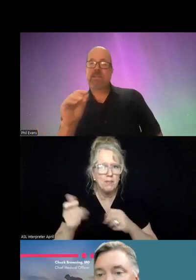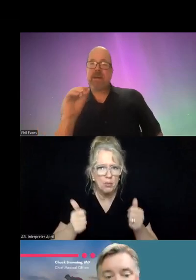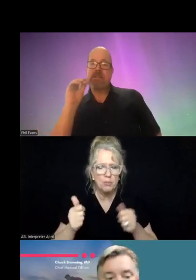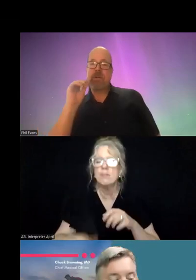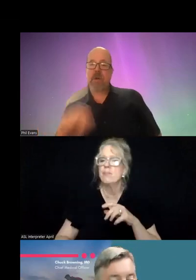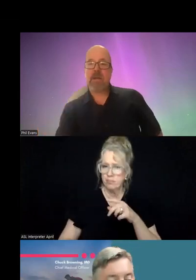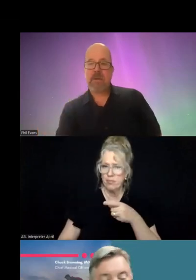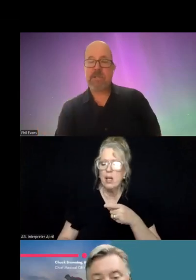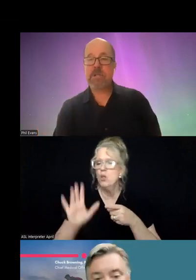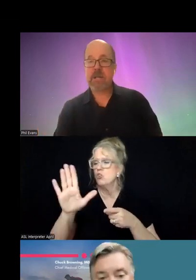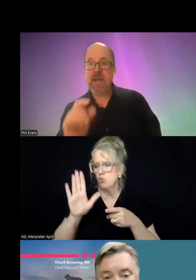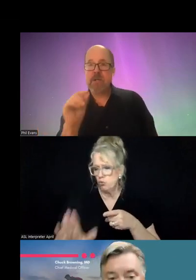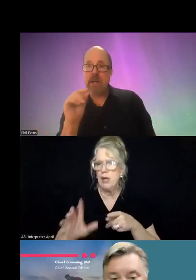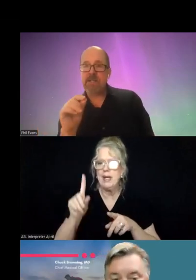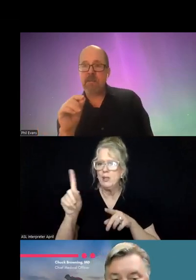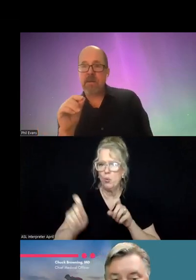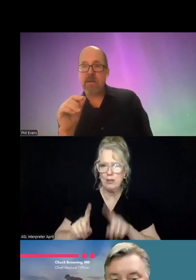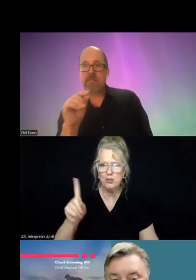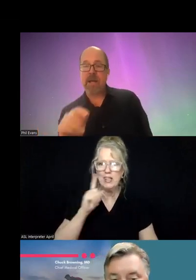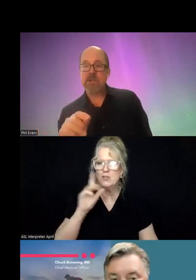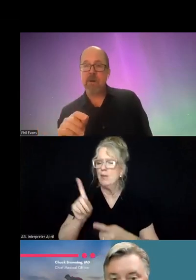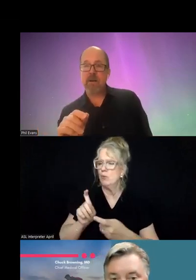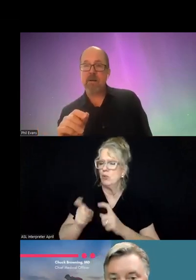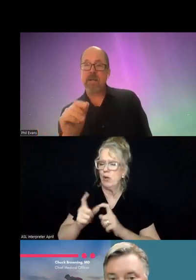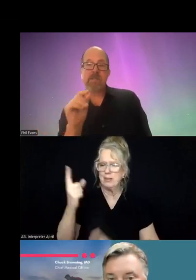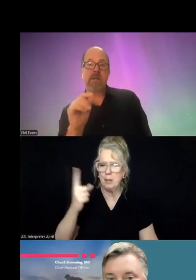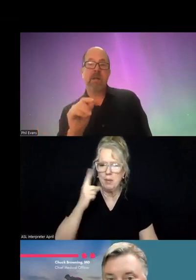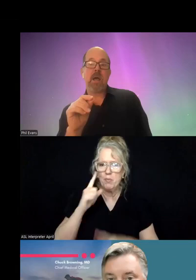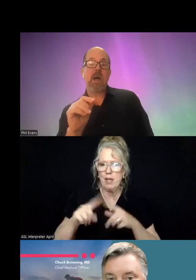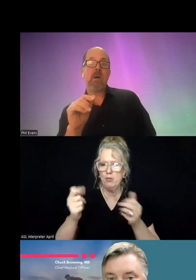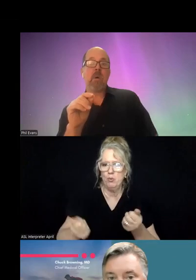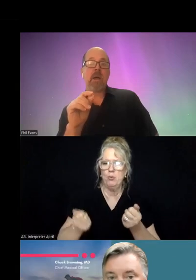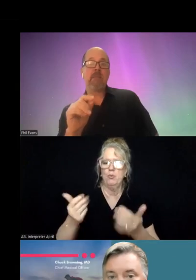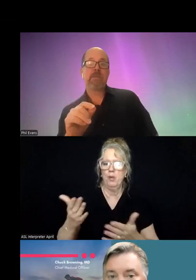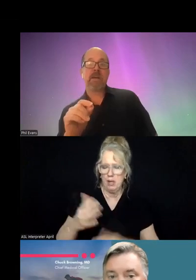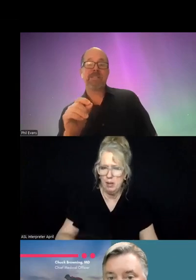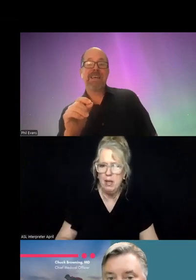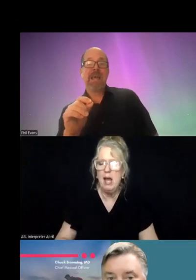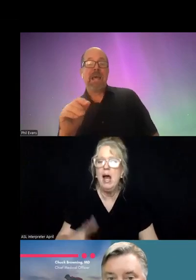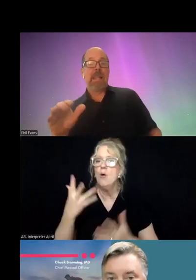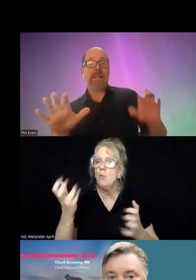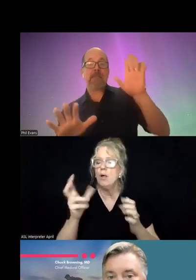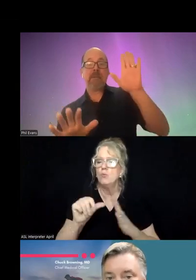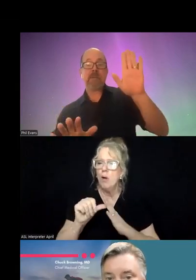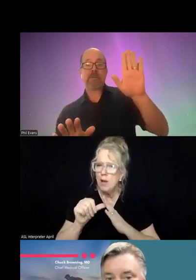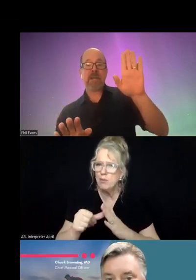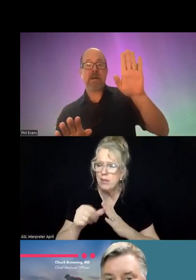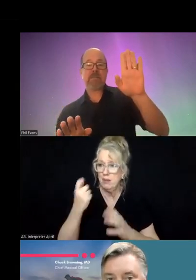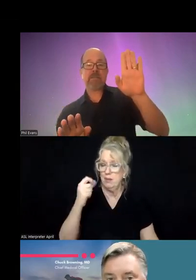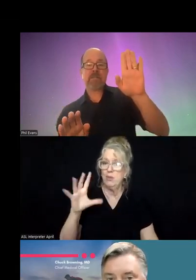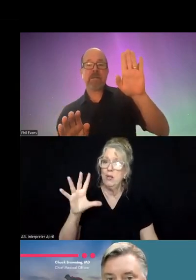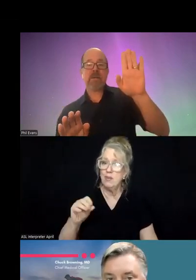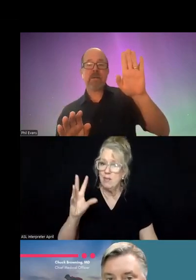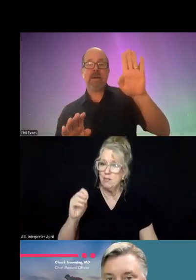That is, that is a great question, Chuck. And I have to correct something and I'm glad you brought it up because I, I, I want to emphasize that 50